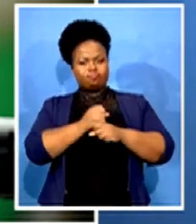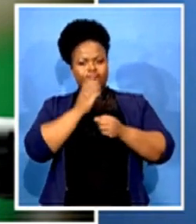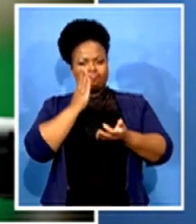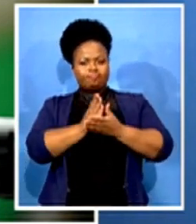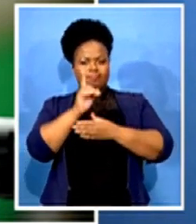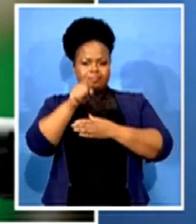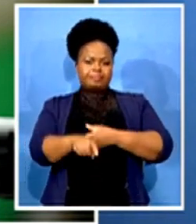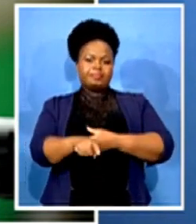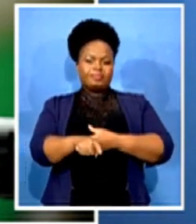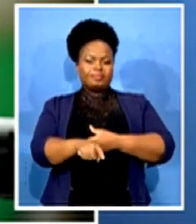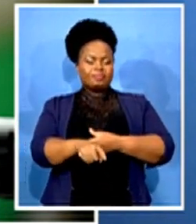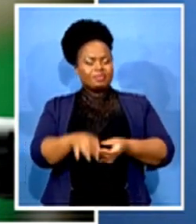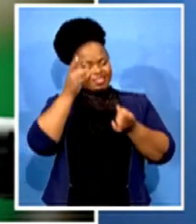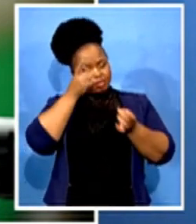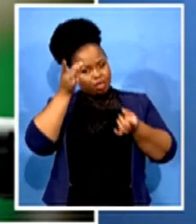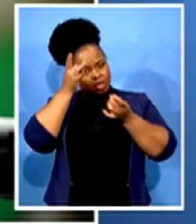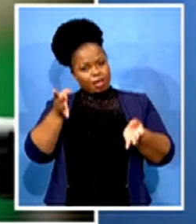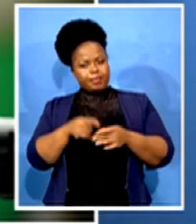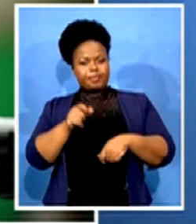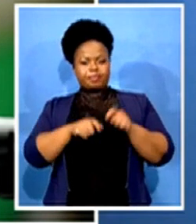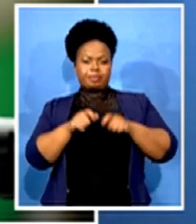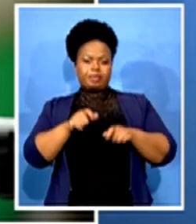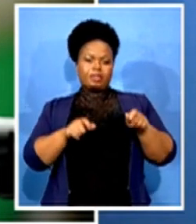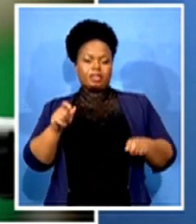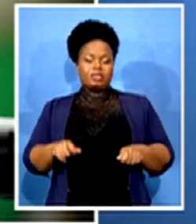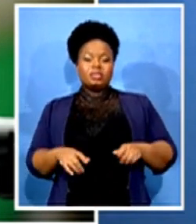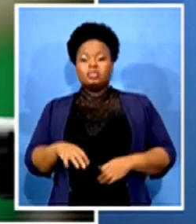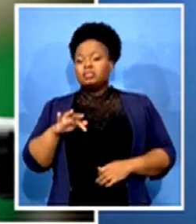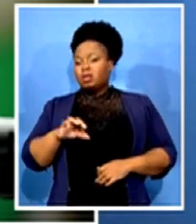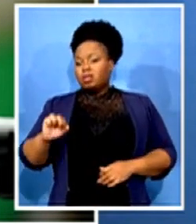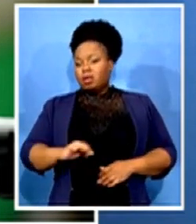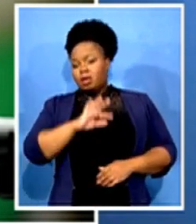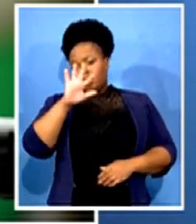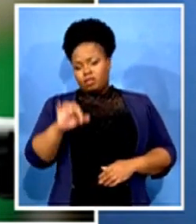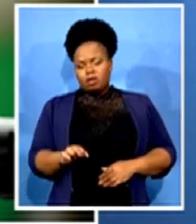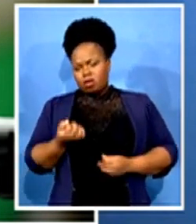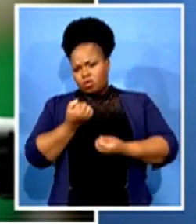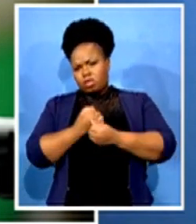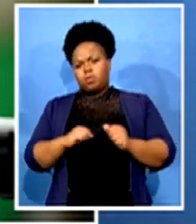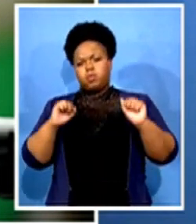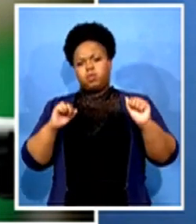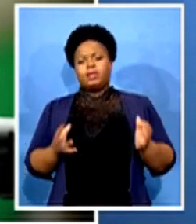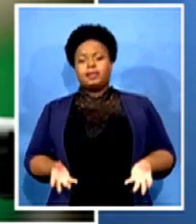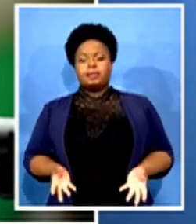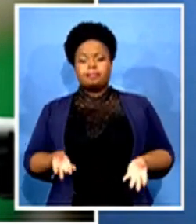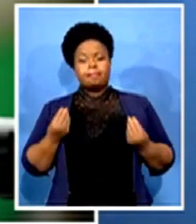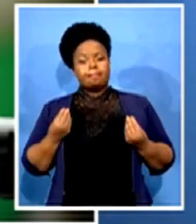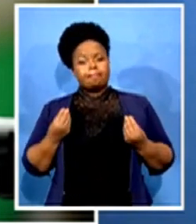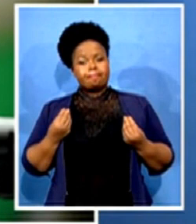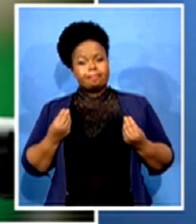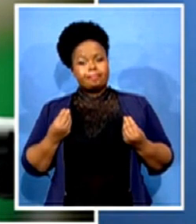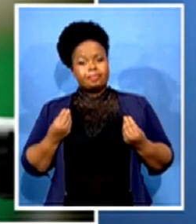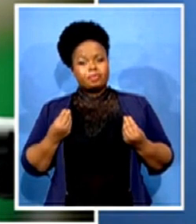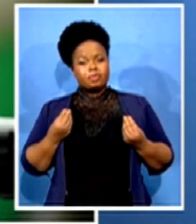and that South Africans won the freedom of better yeah what better freedom. And